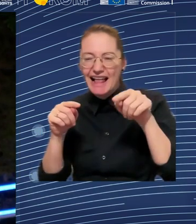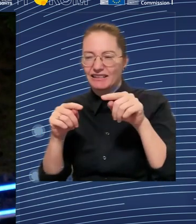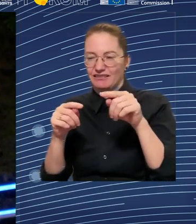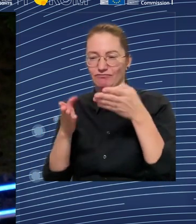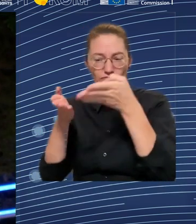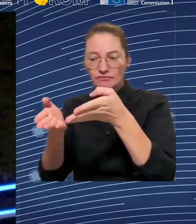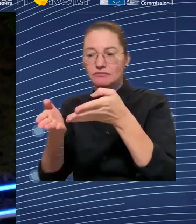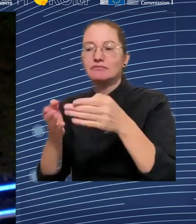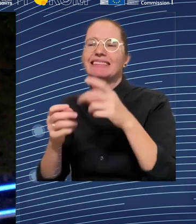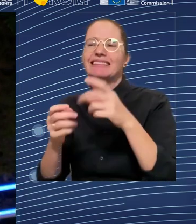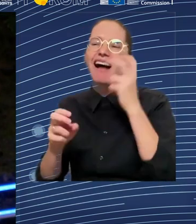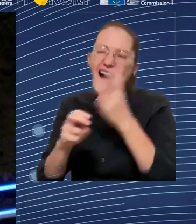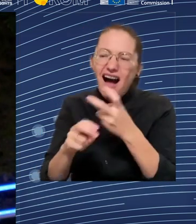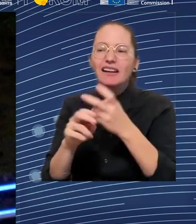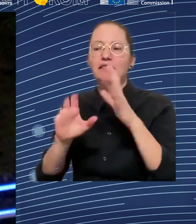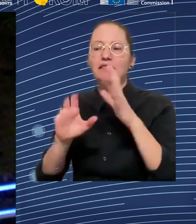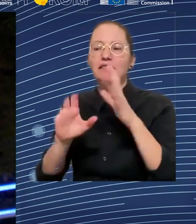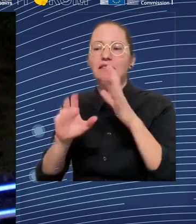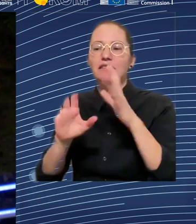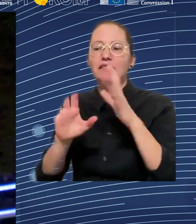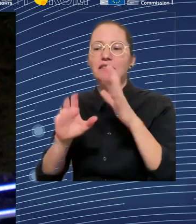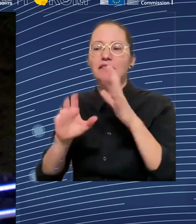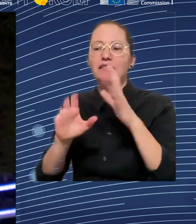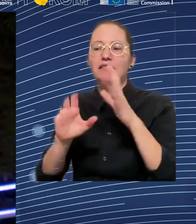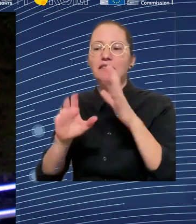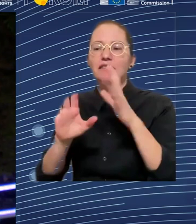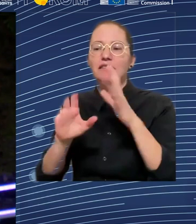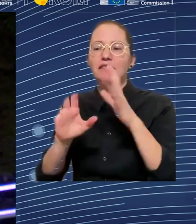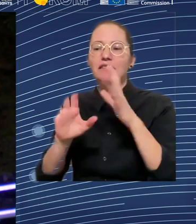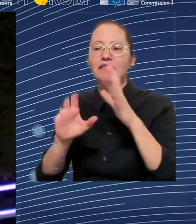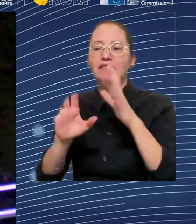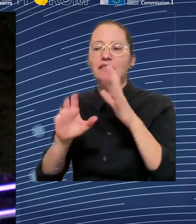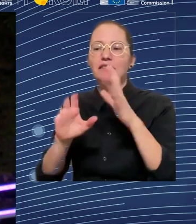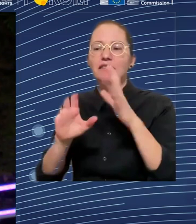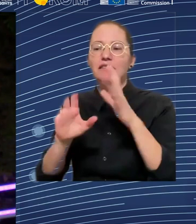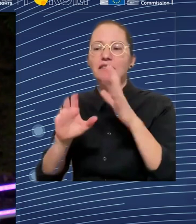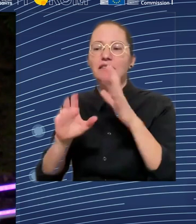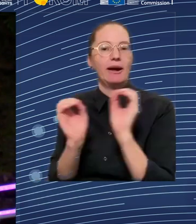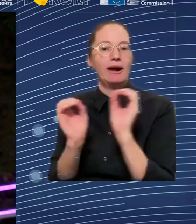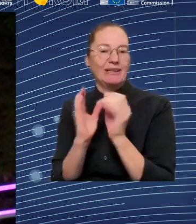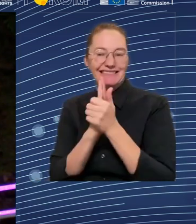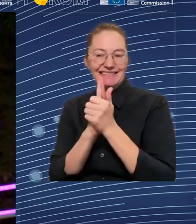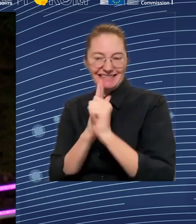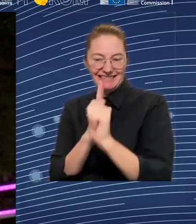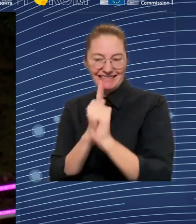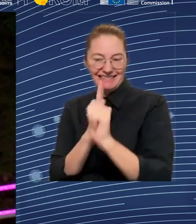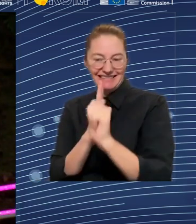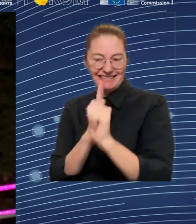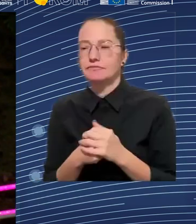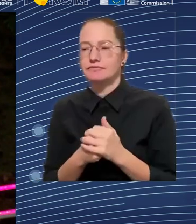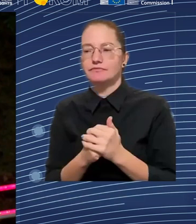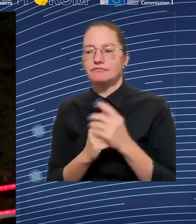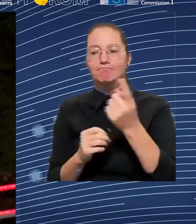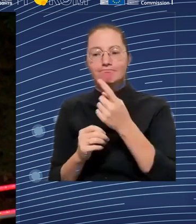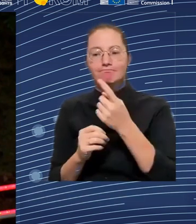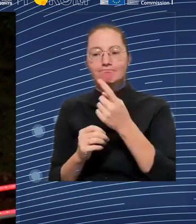to the Commission and the employment and social development report, there are shortages across the board, but for different reasons. So